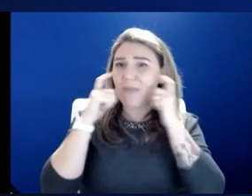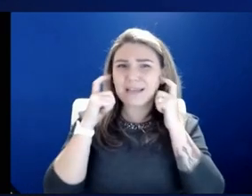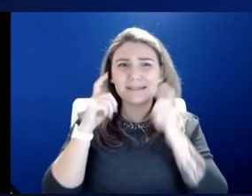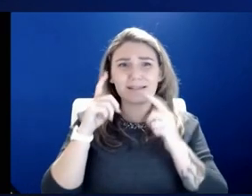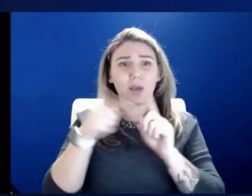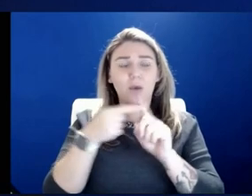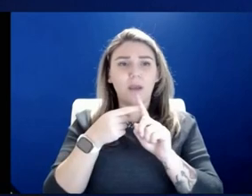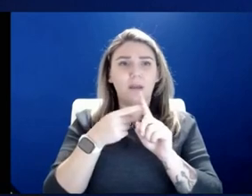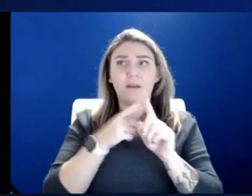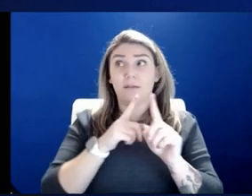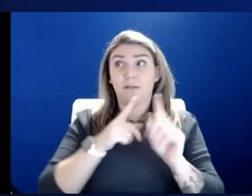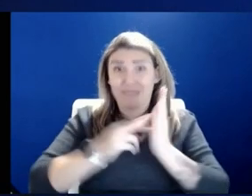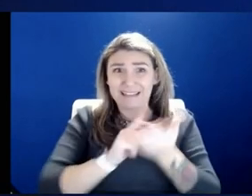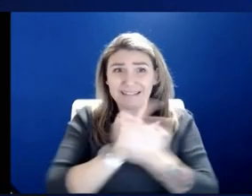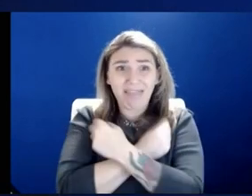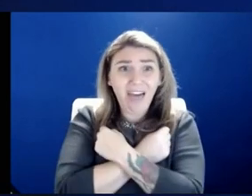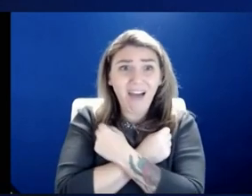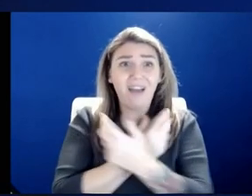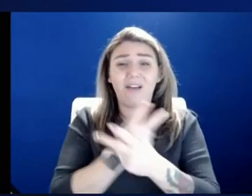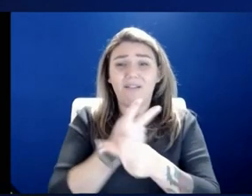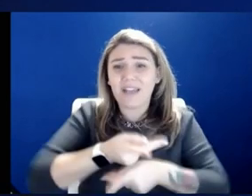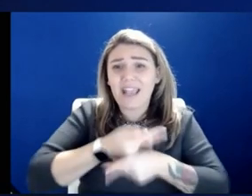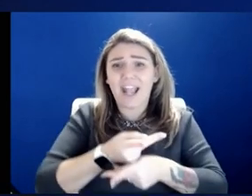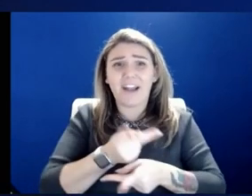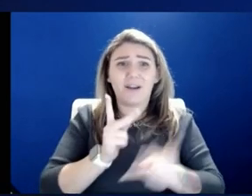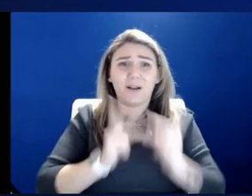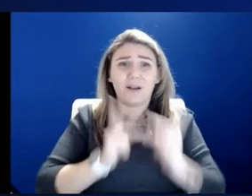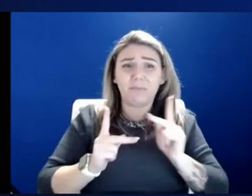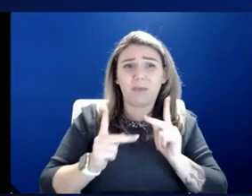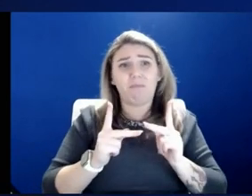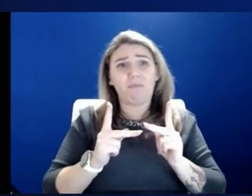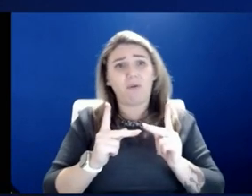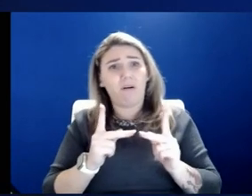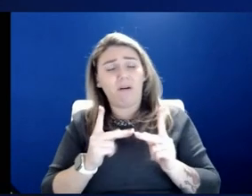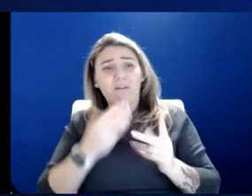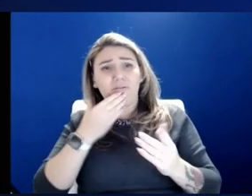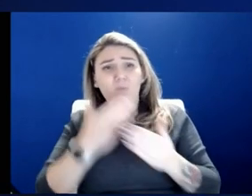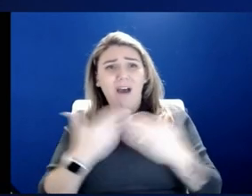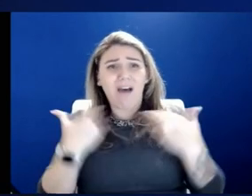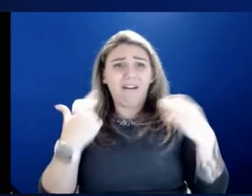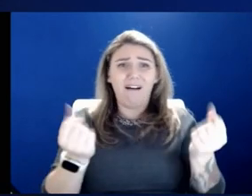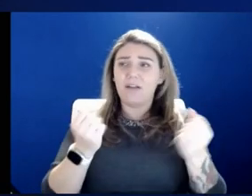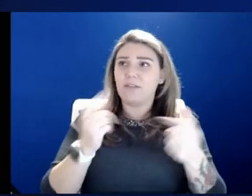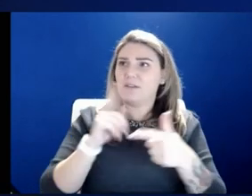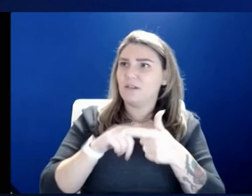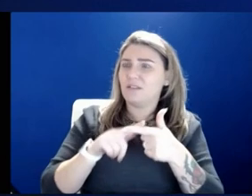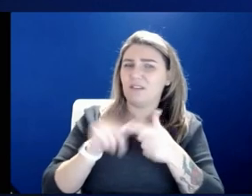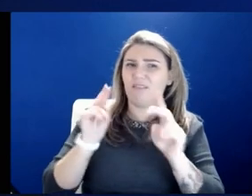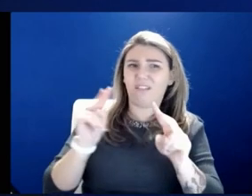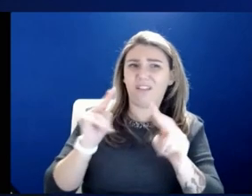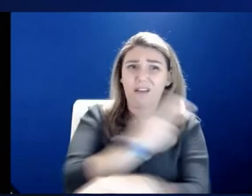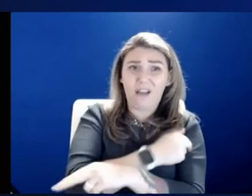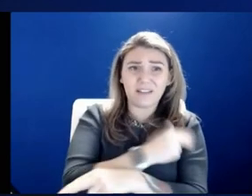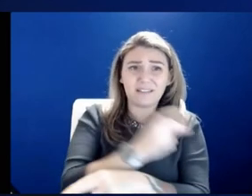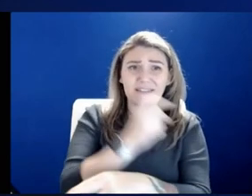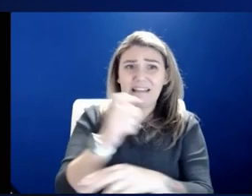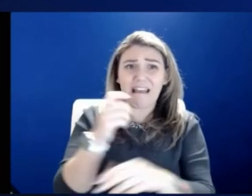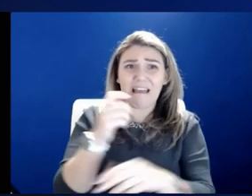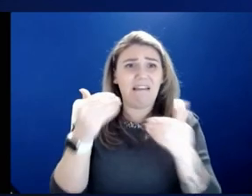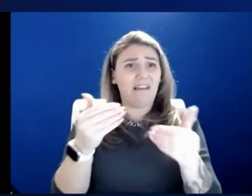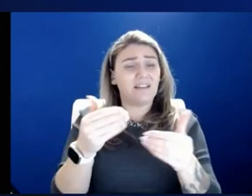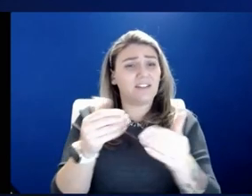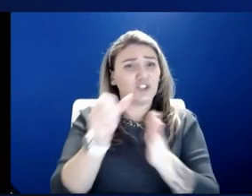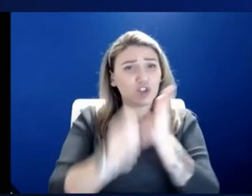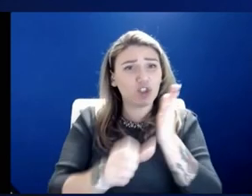caring and trying to keep people well. And then you look inside hospitals and you see what's happening and, you know, not being able to do surgeries, uprooting people's